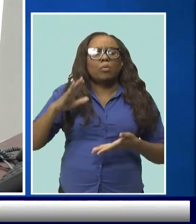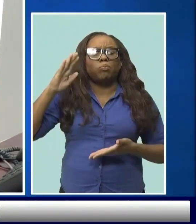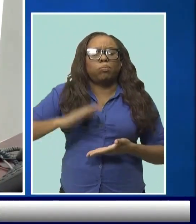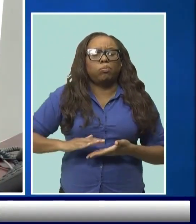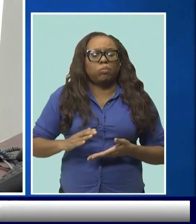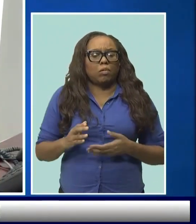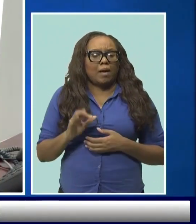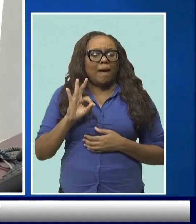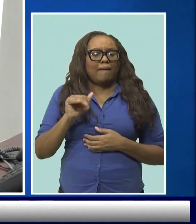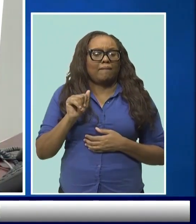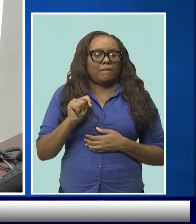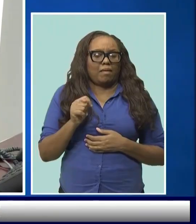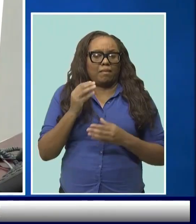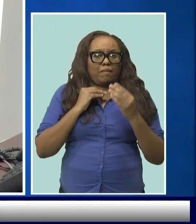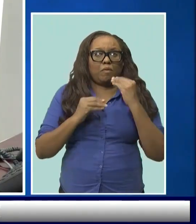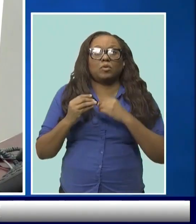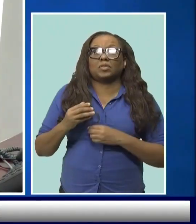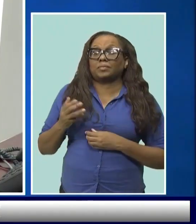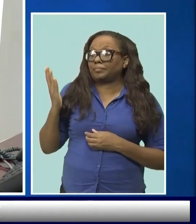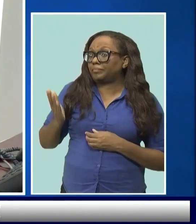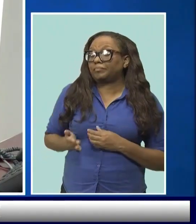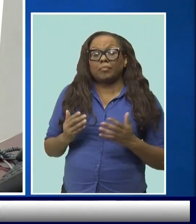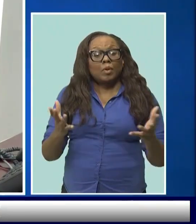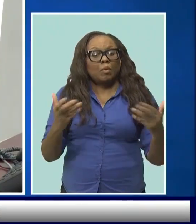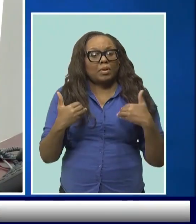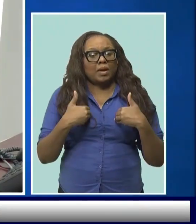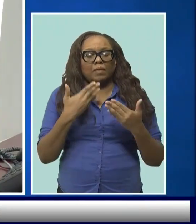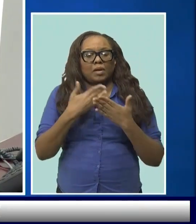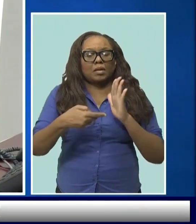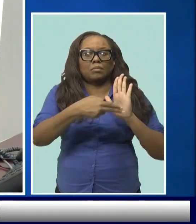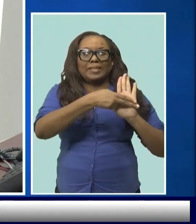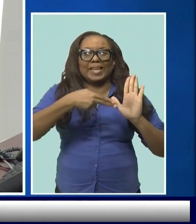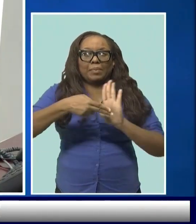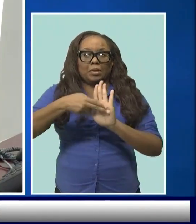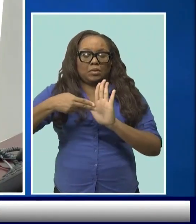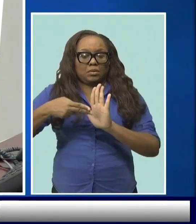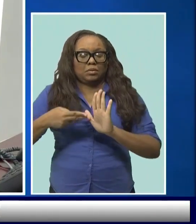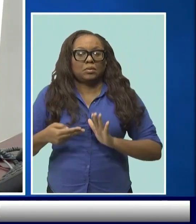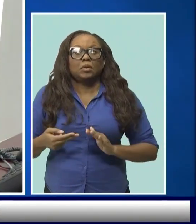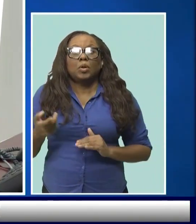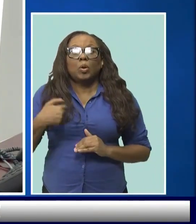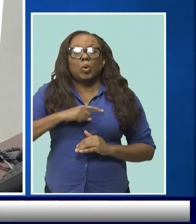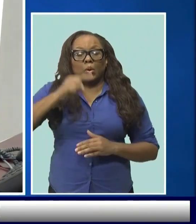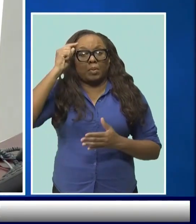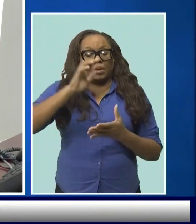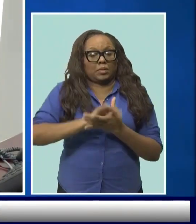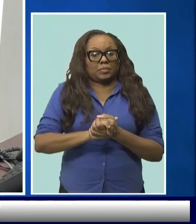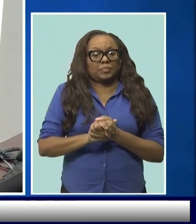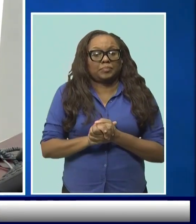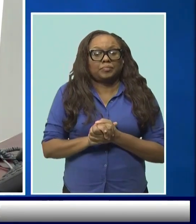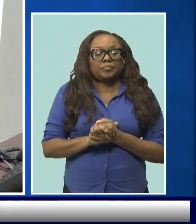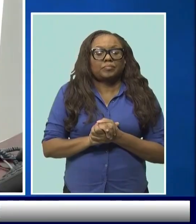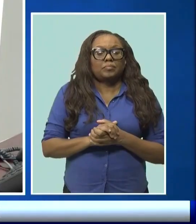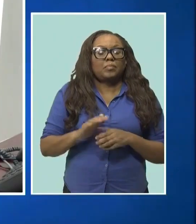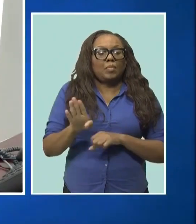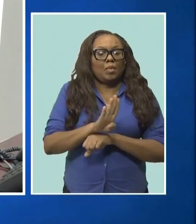We believe strongly that Barbados can be trans-fat-free by December